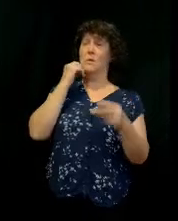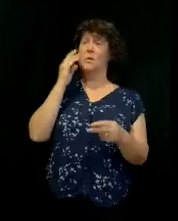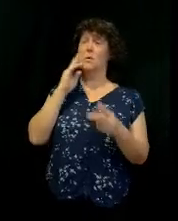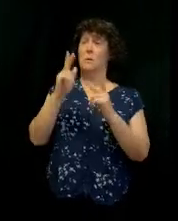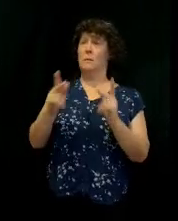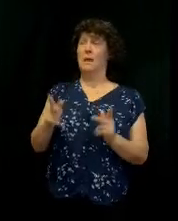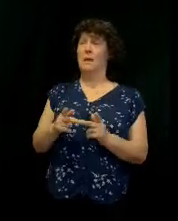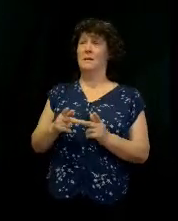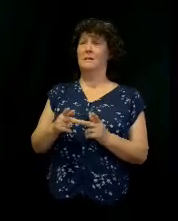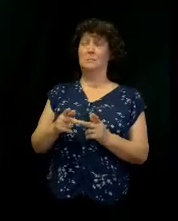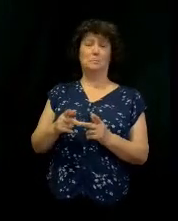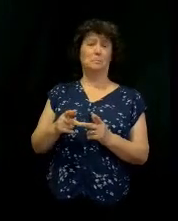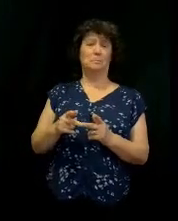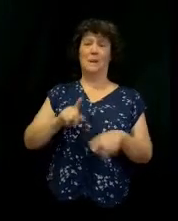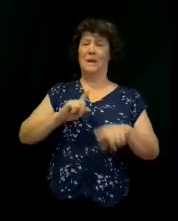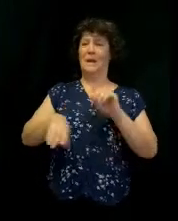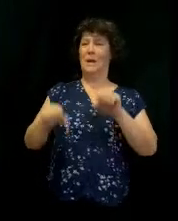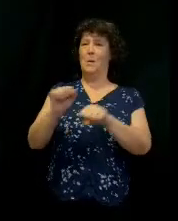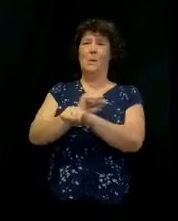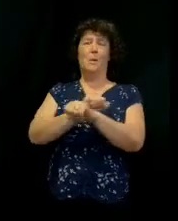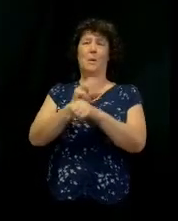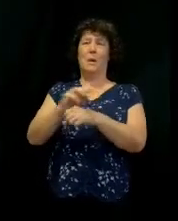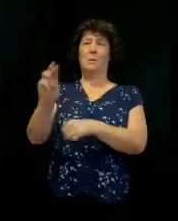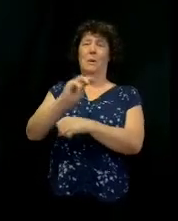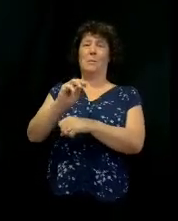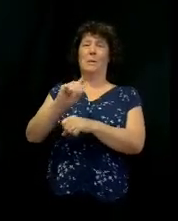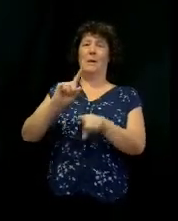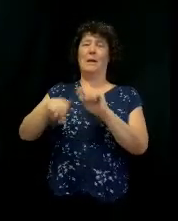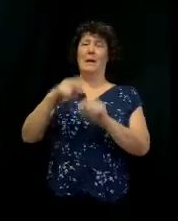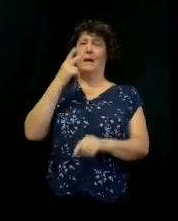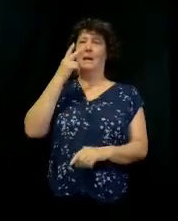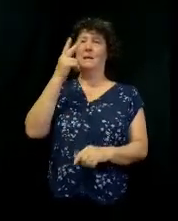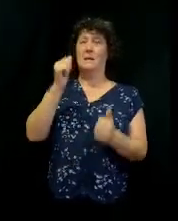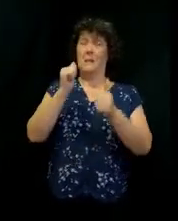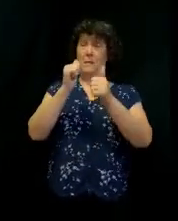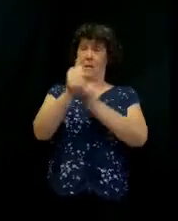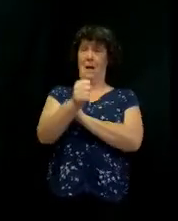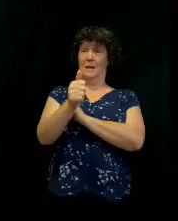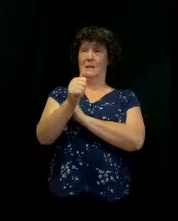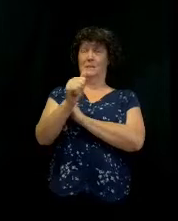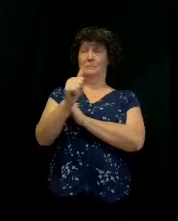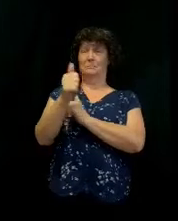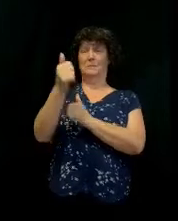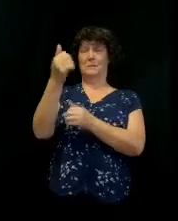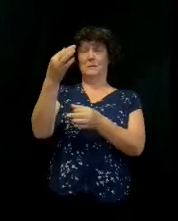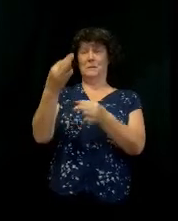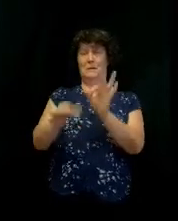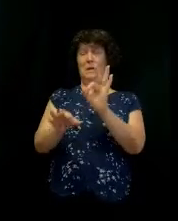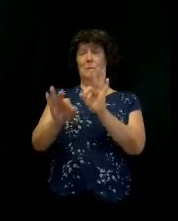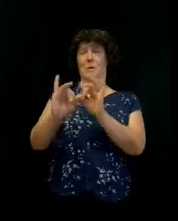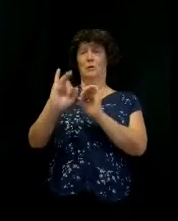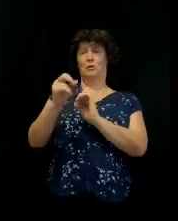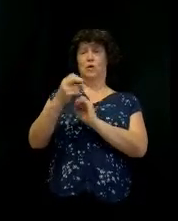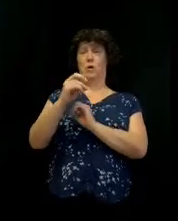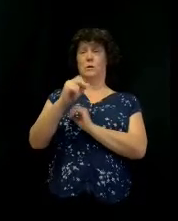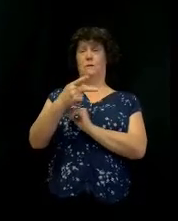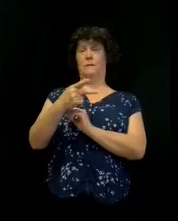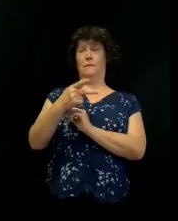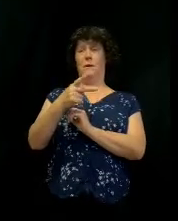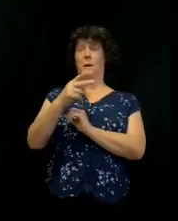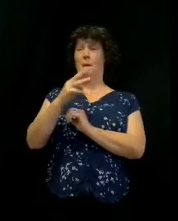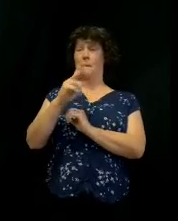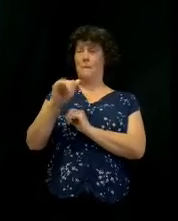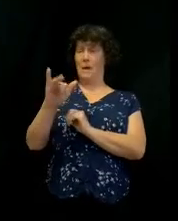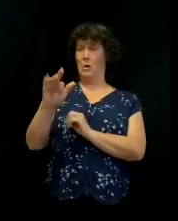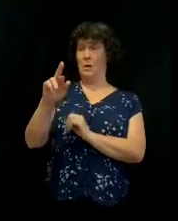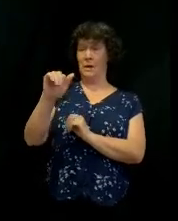back to the hometown and couldn't do a thing because they couldn't see past that it was just Joseph's son, Joseph and Mary's son. And it was because